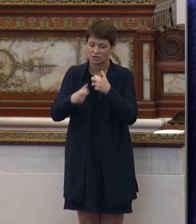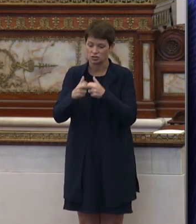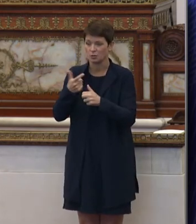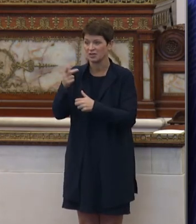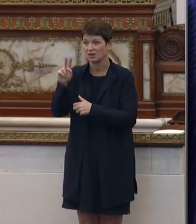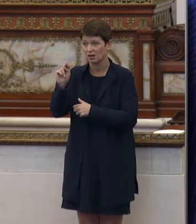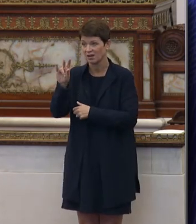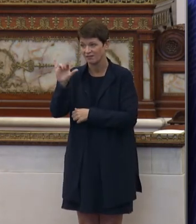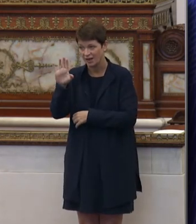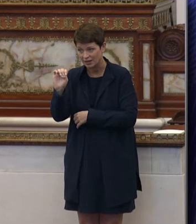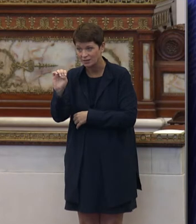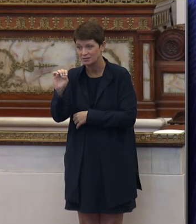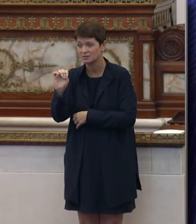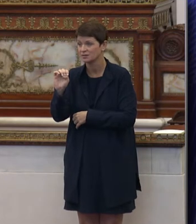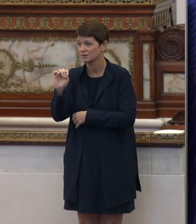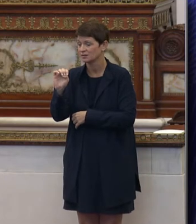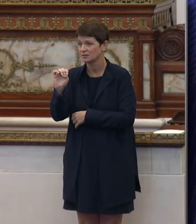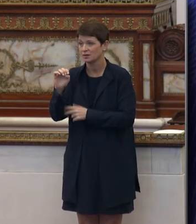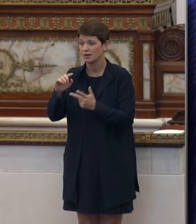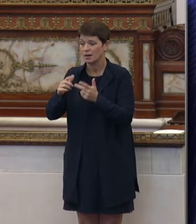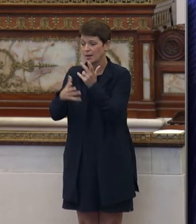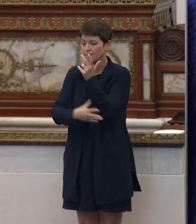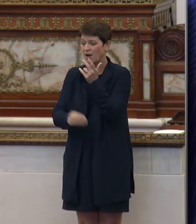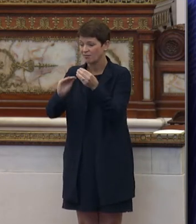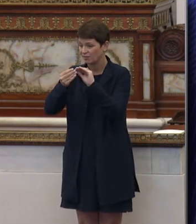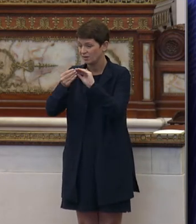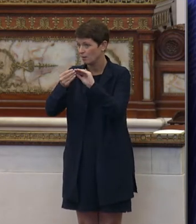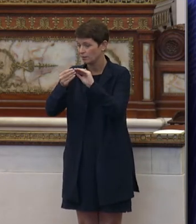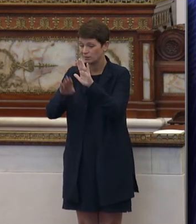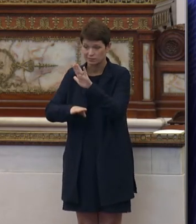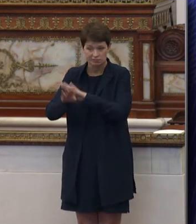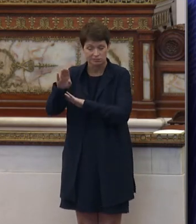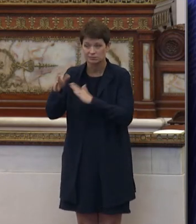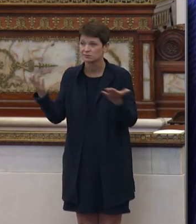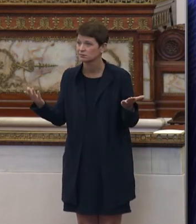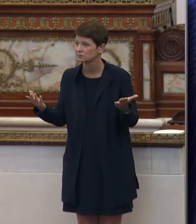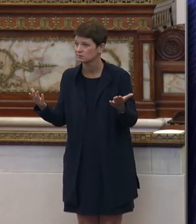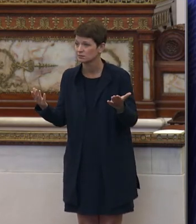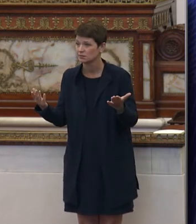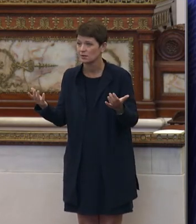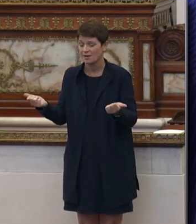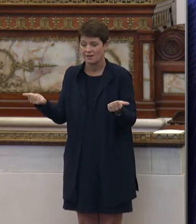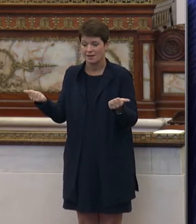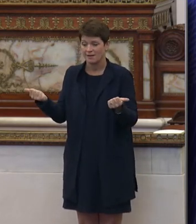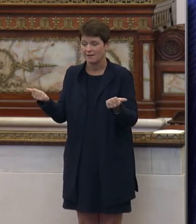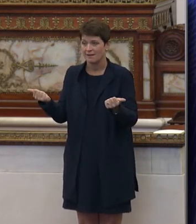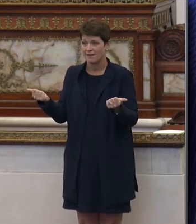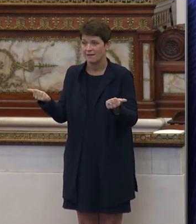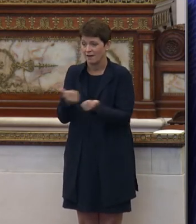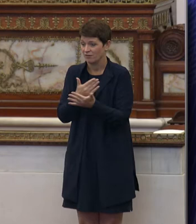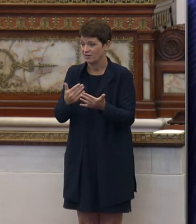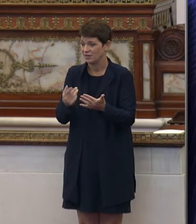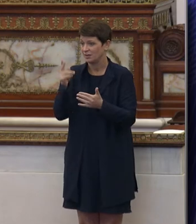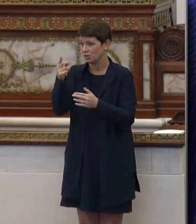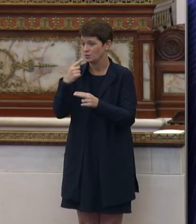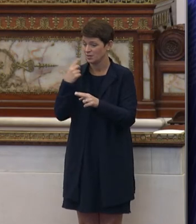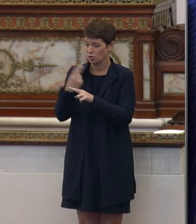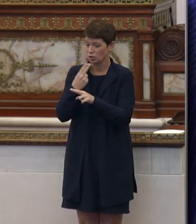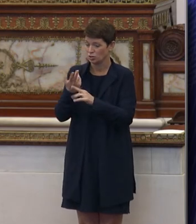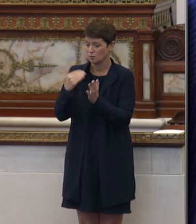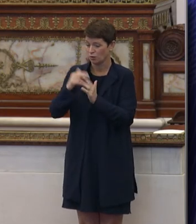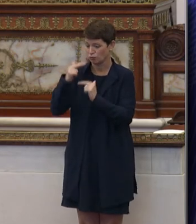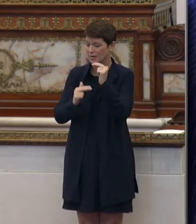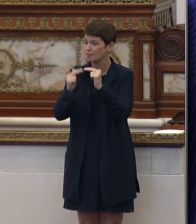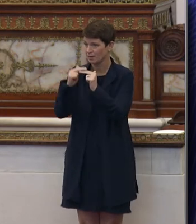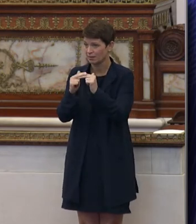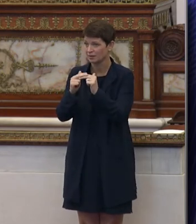gun violence, with poverty rates. All of the things that are said by rebuild